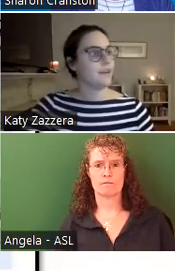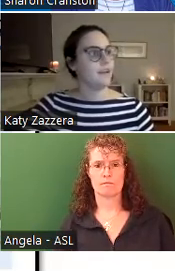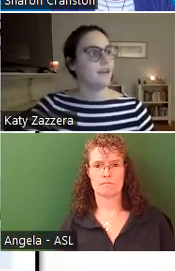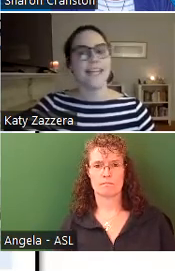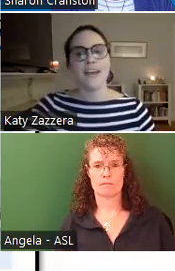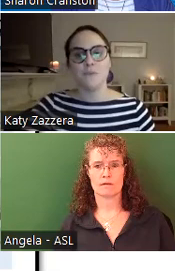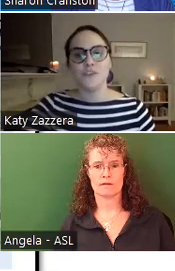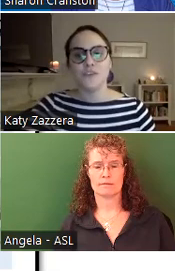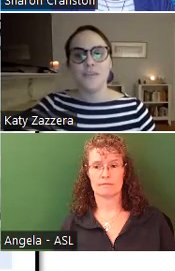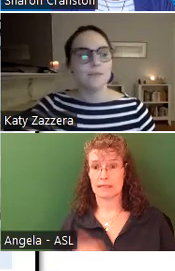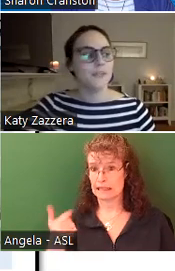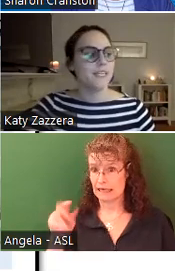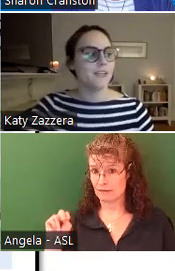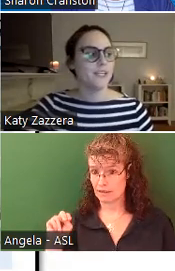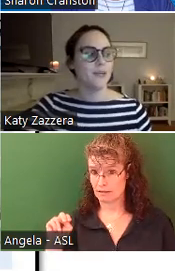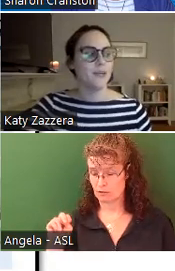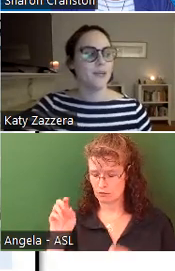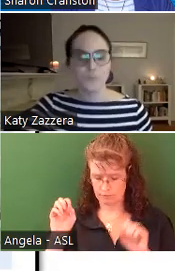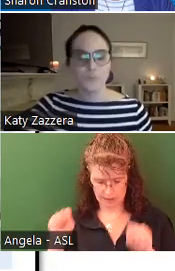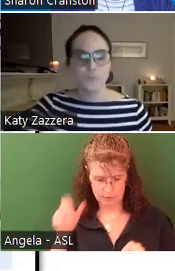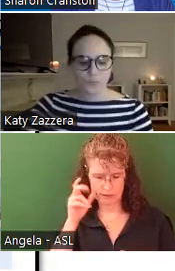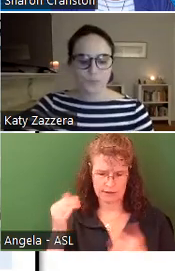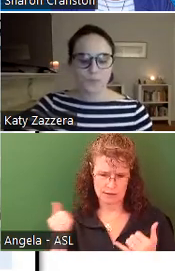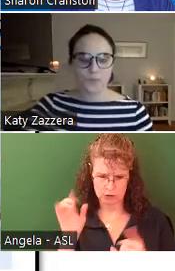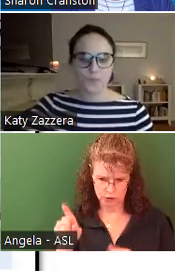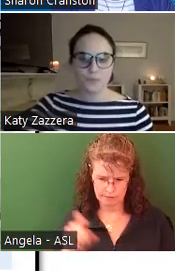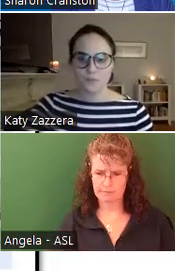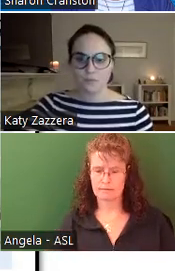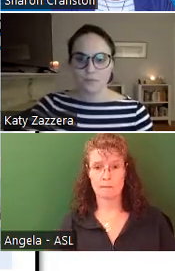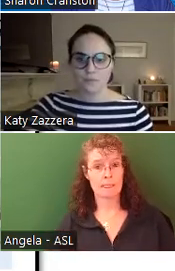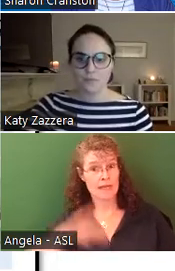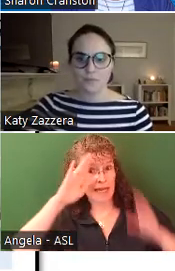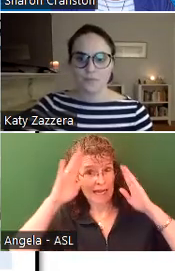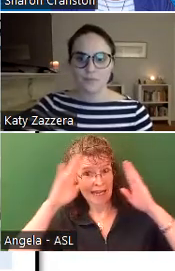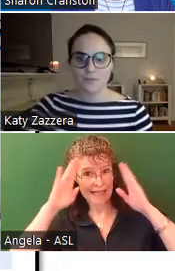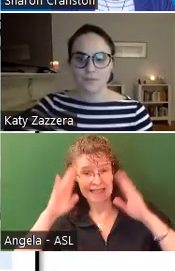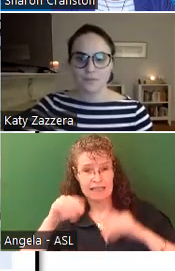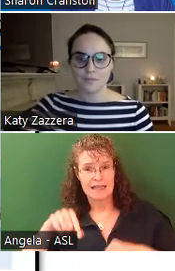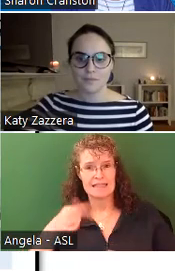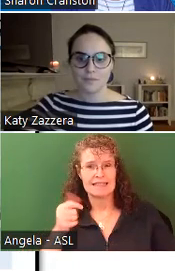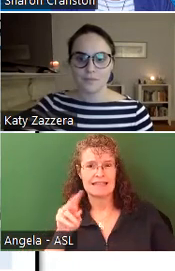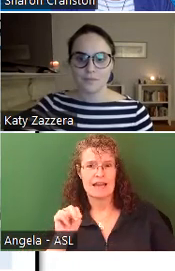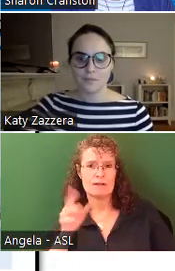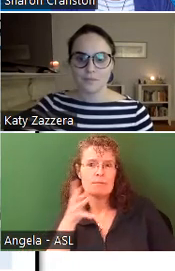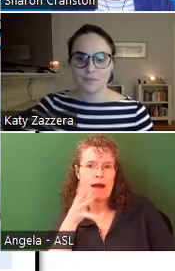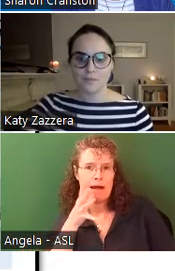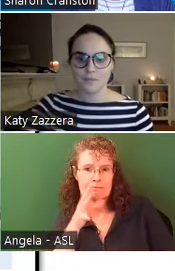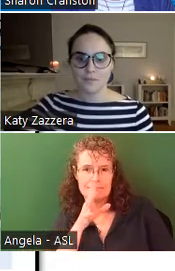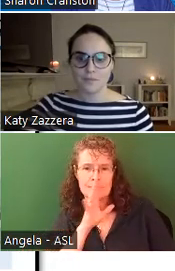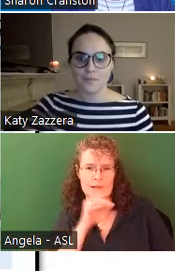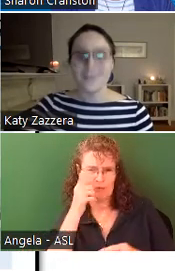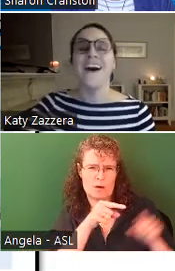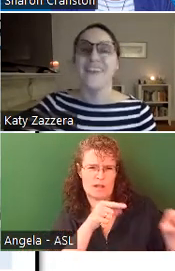All right, Gavin, we should be able to hear you. Hi, this is Gavin's mom talking on his behalf.